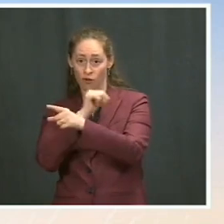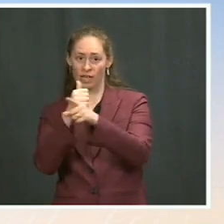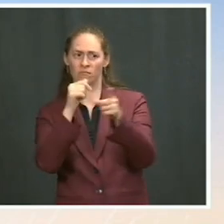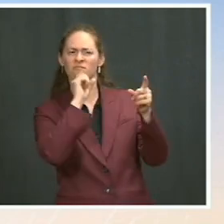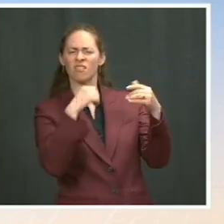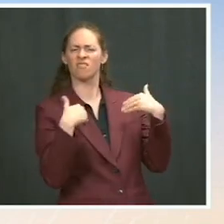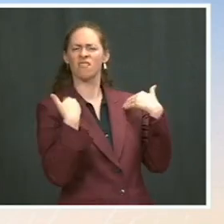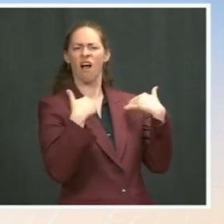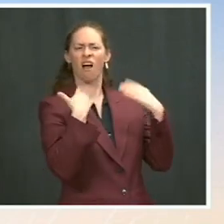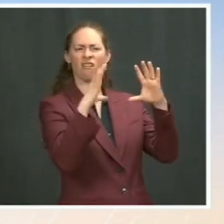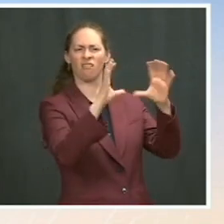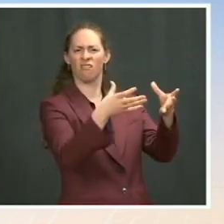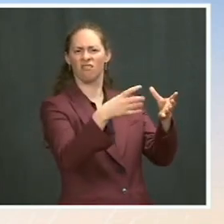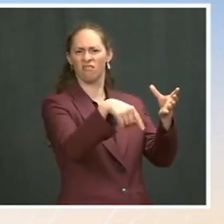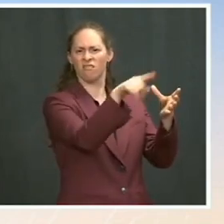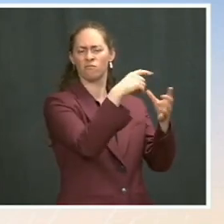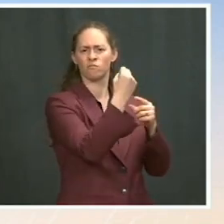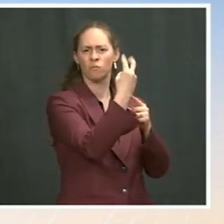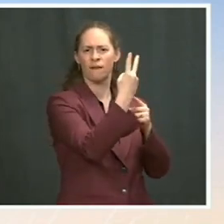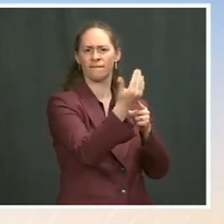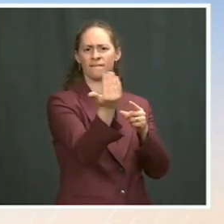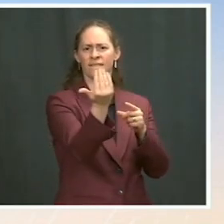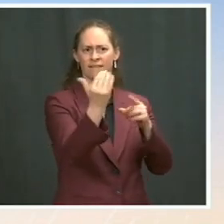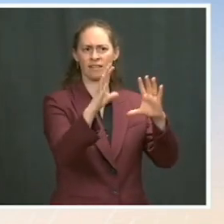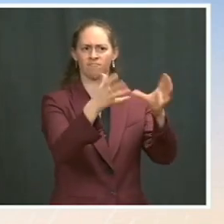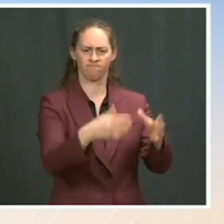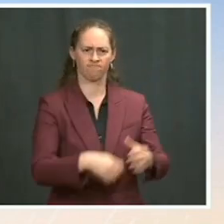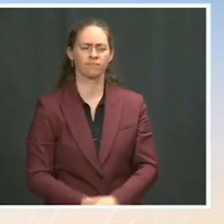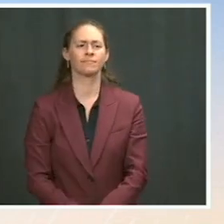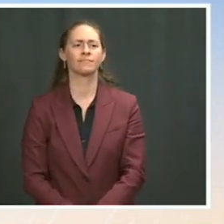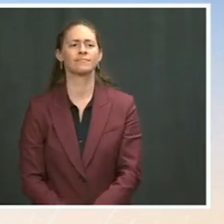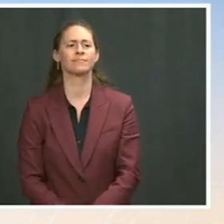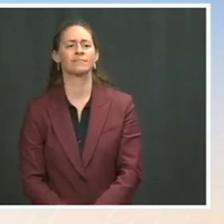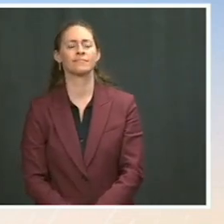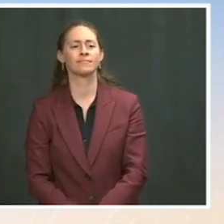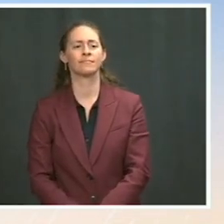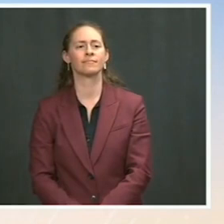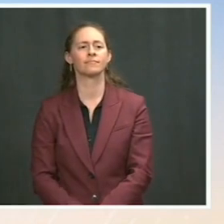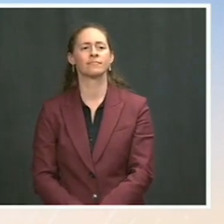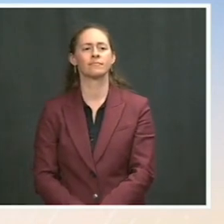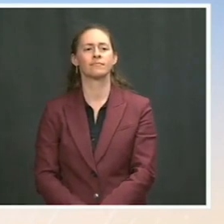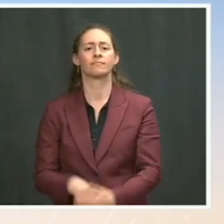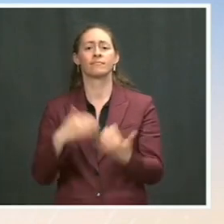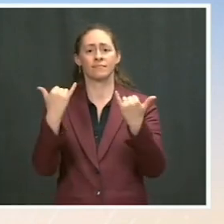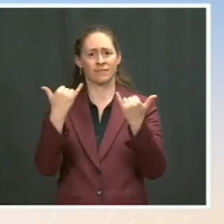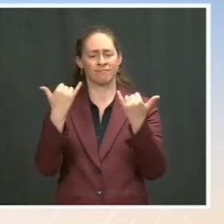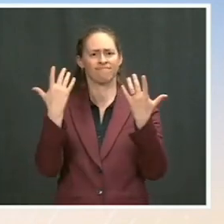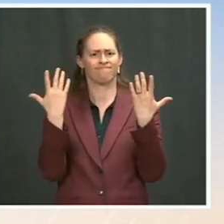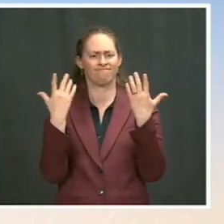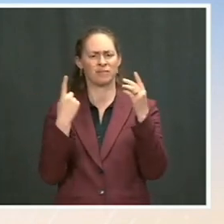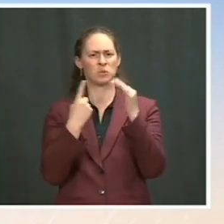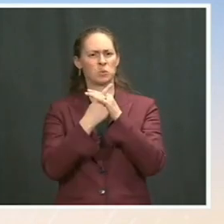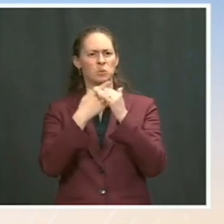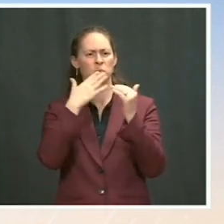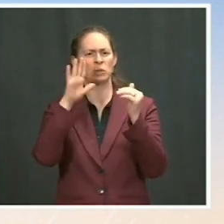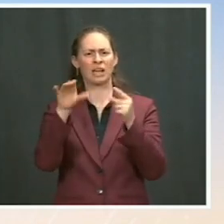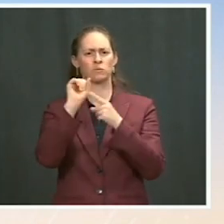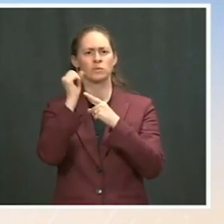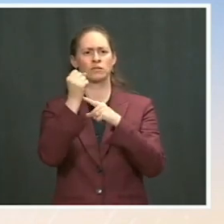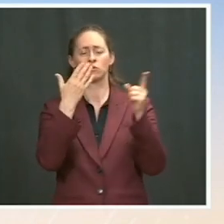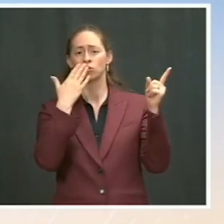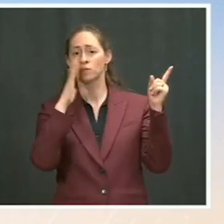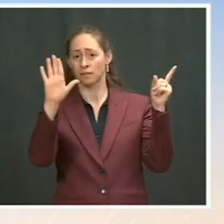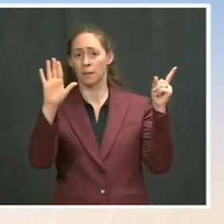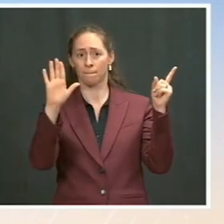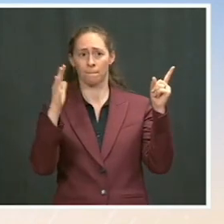On the situation in Jerusalem and Gaza, the president has been briefed daily on developments in Jerusalem and Gaza. He just received